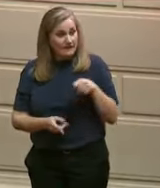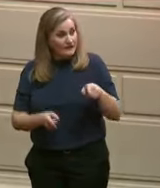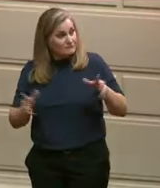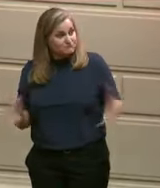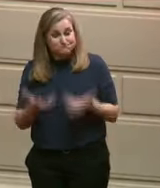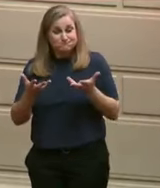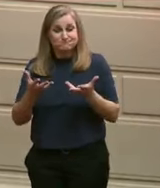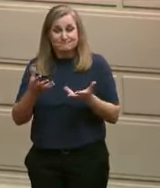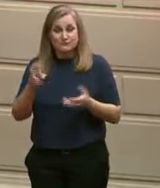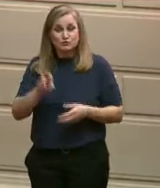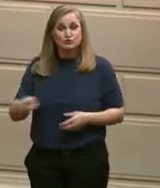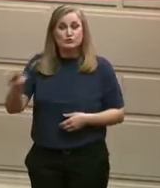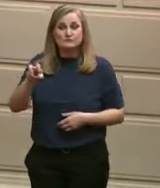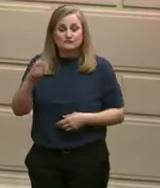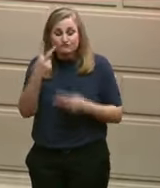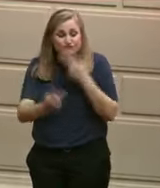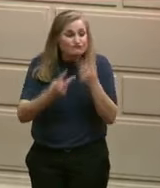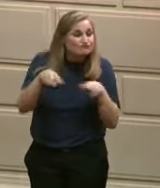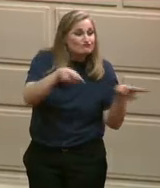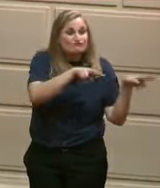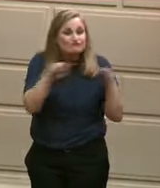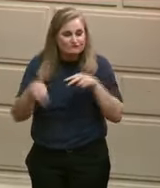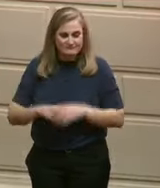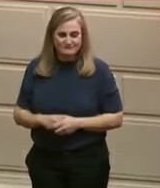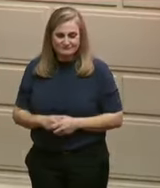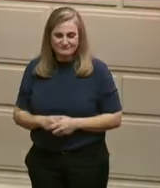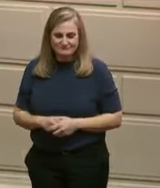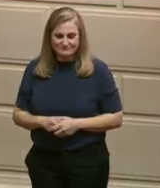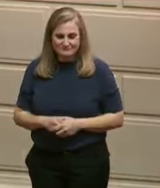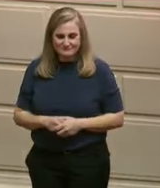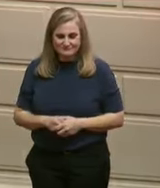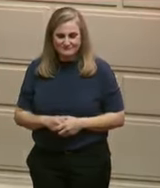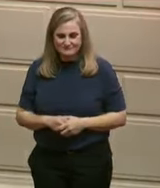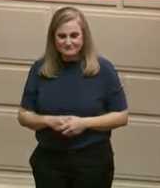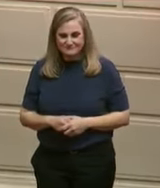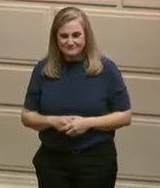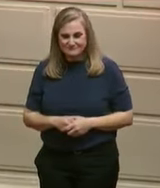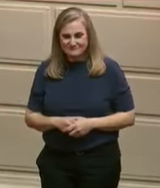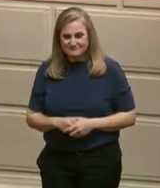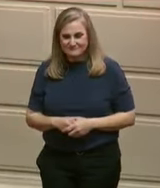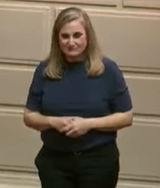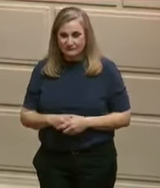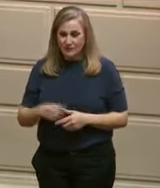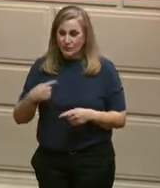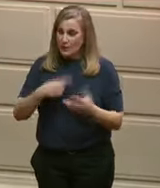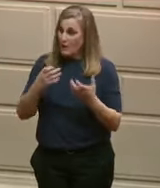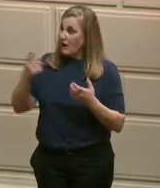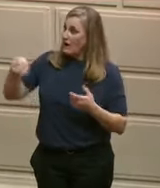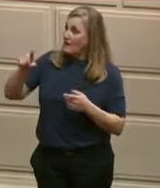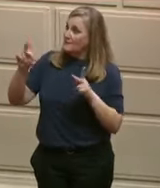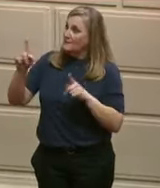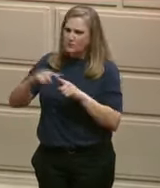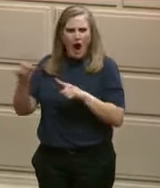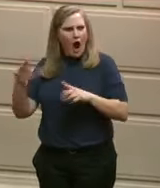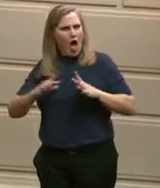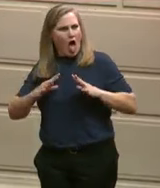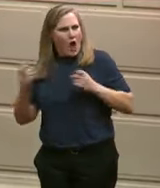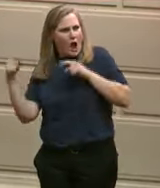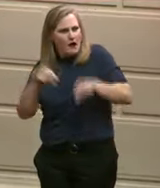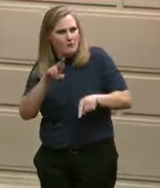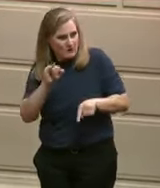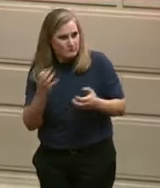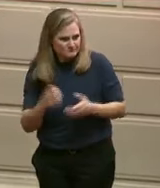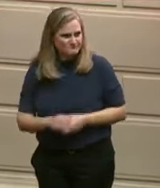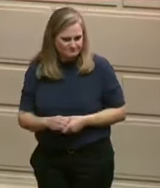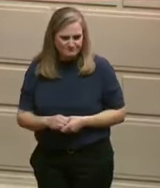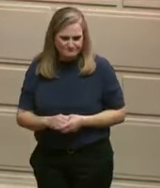profile. We doubled our investment in destination marketing. And it's working. Last year our state had over 27